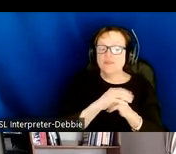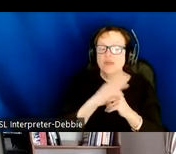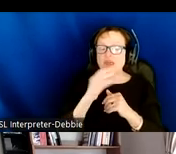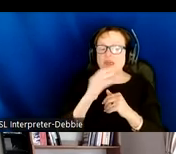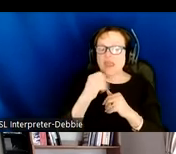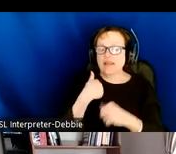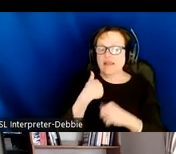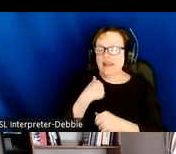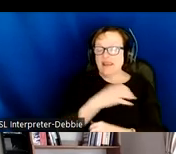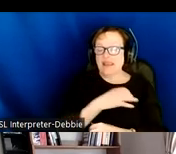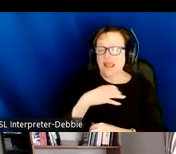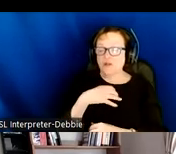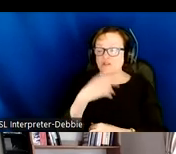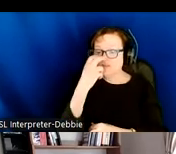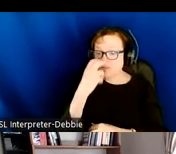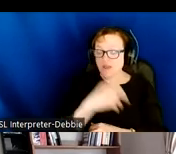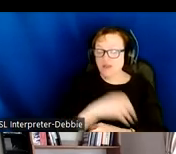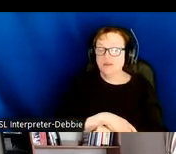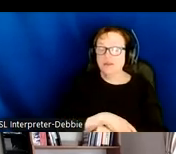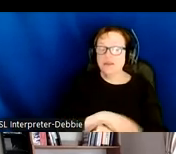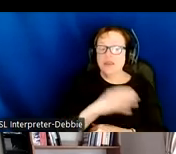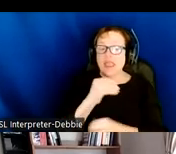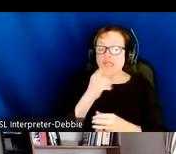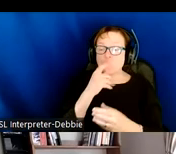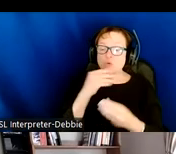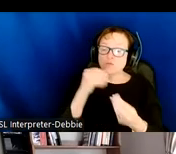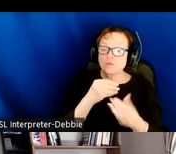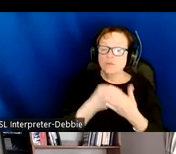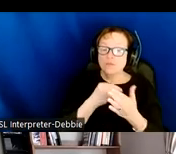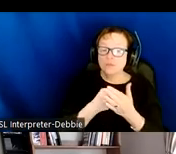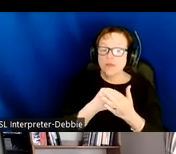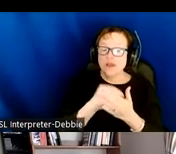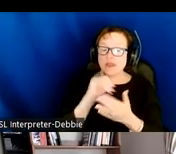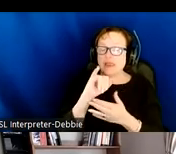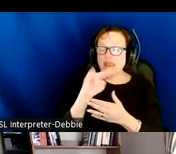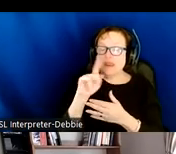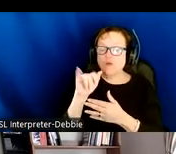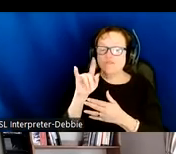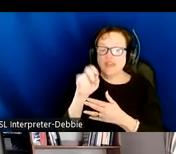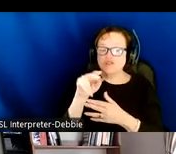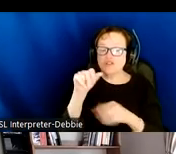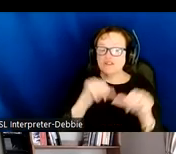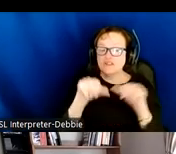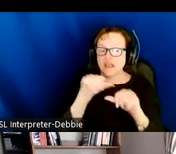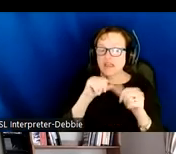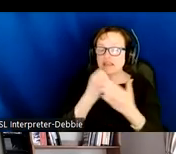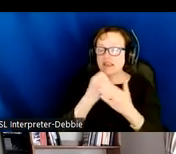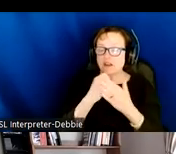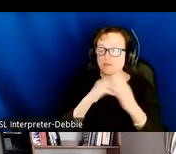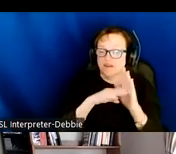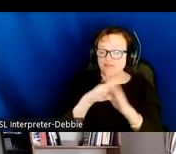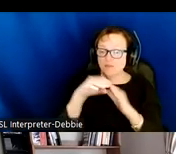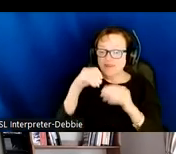Council of the Blind. And I also want to acknowledge the funders so far on the project, which include Innovation Science and Economic Development Canada,